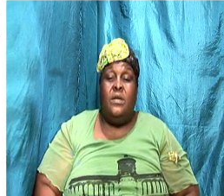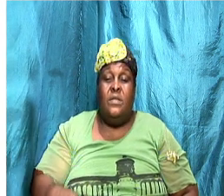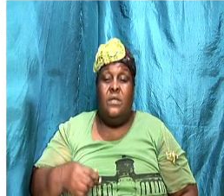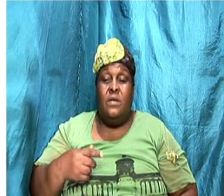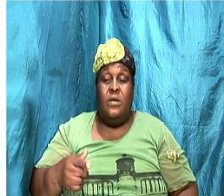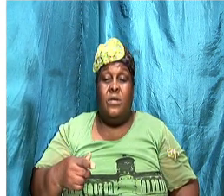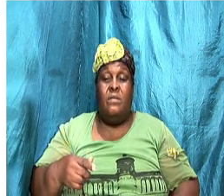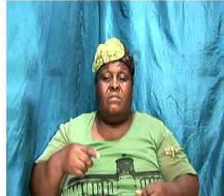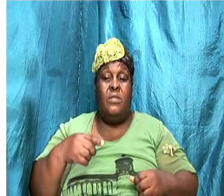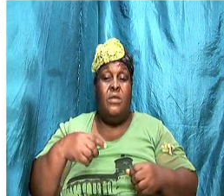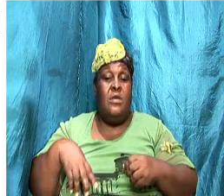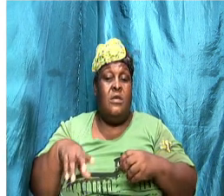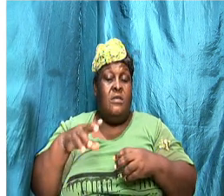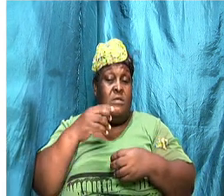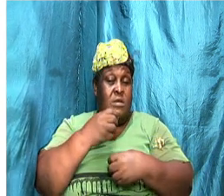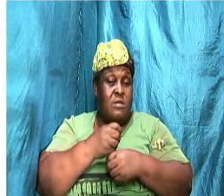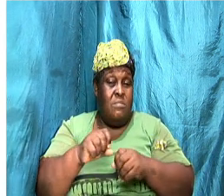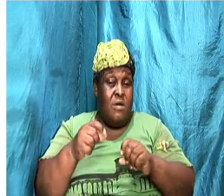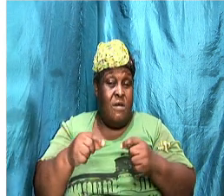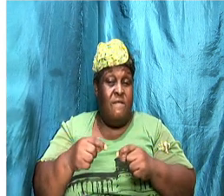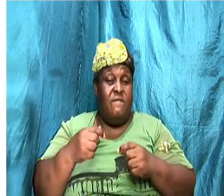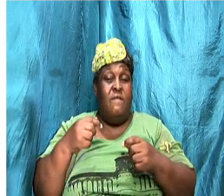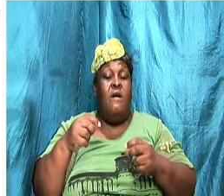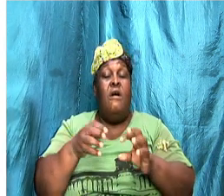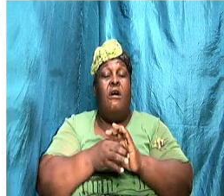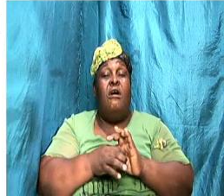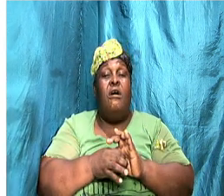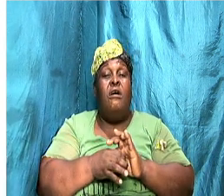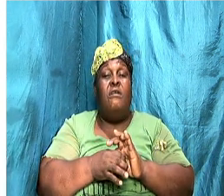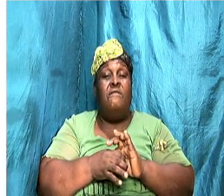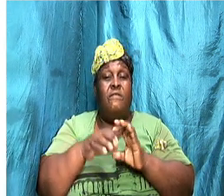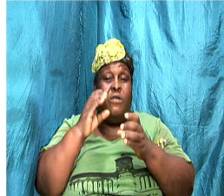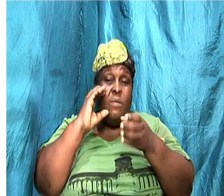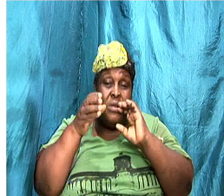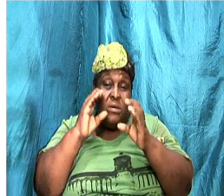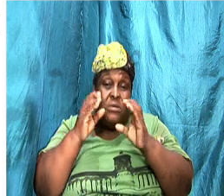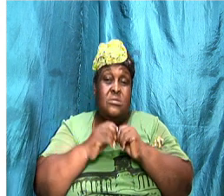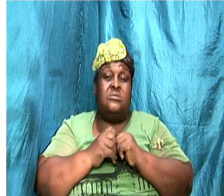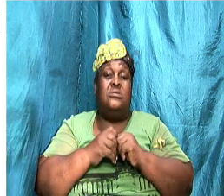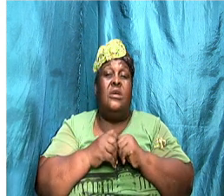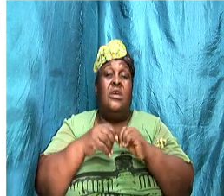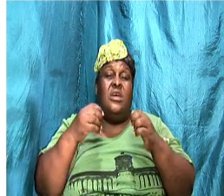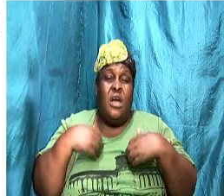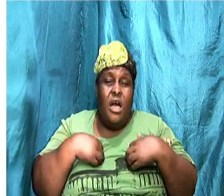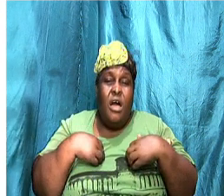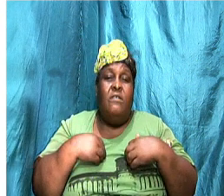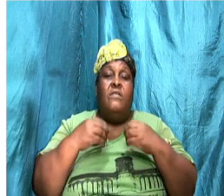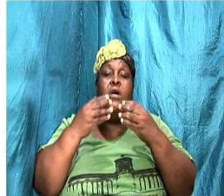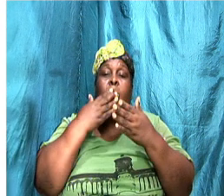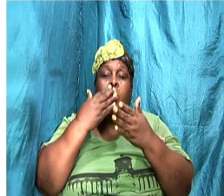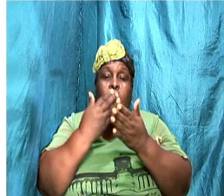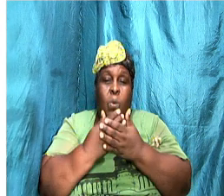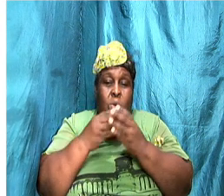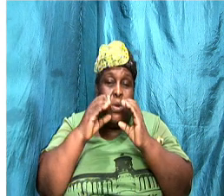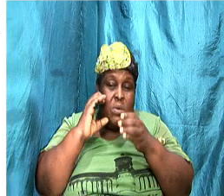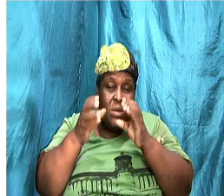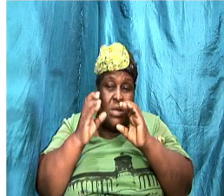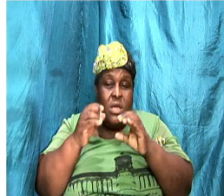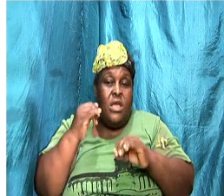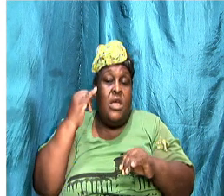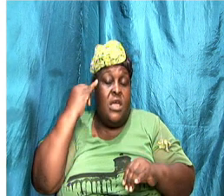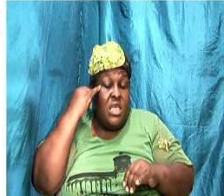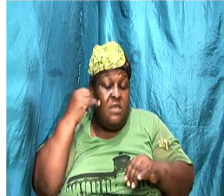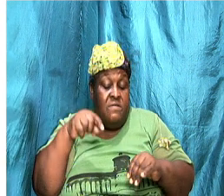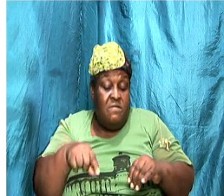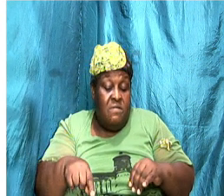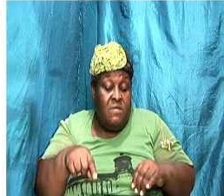a good discussion and we can come to a solution to say, look here, if this thing is hurting you, if this thing is hurting